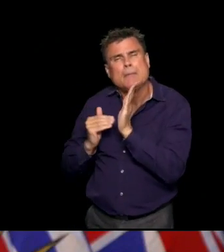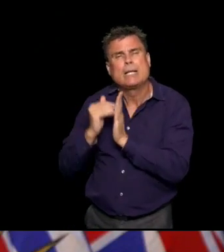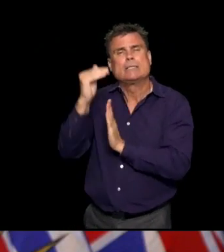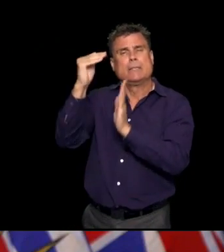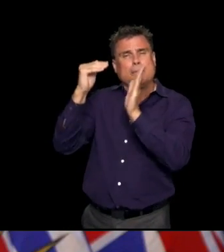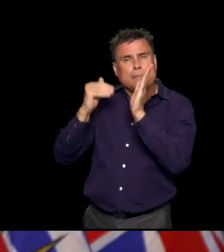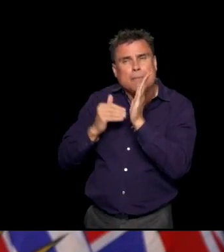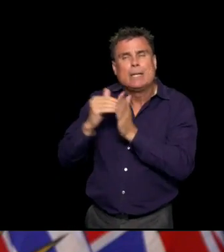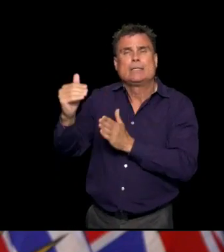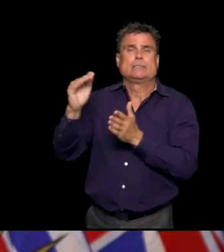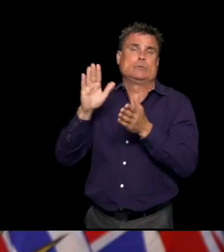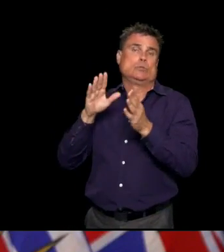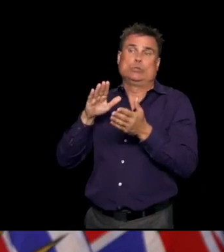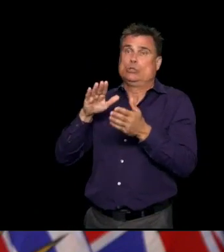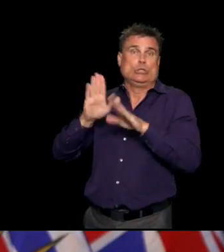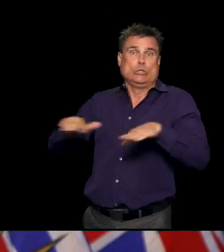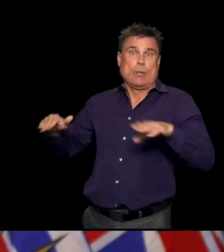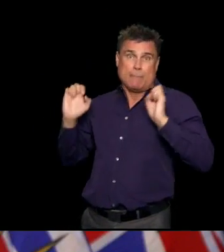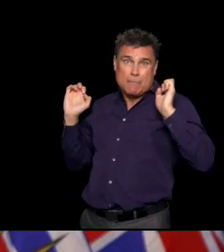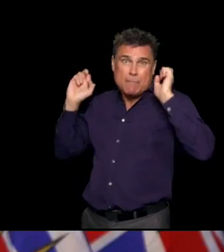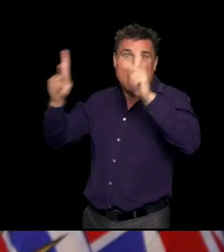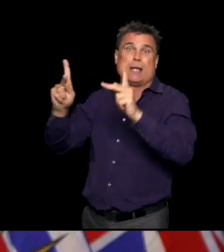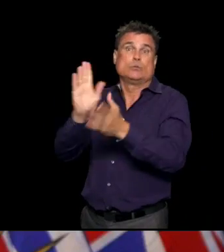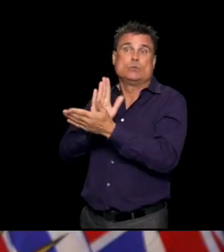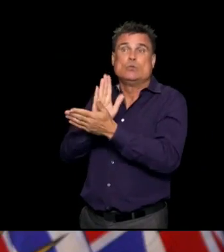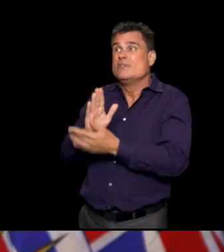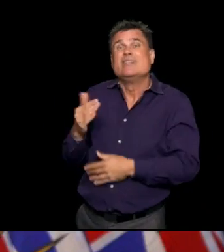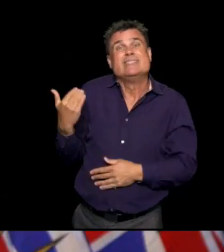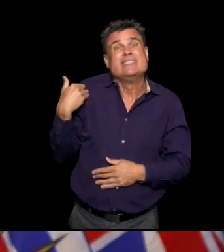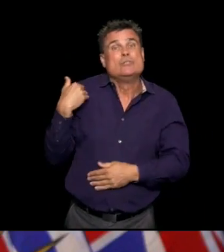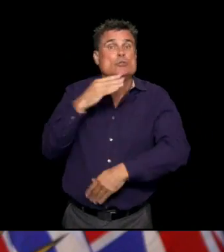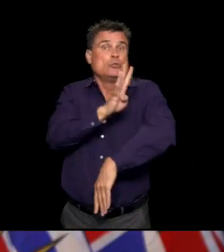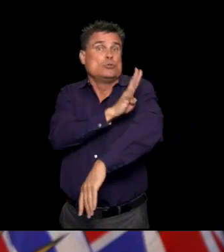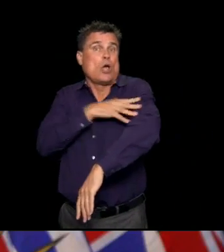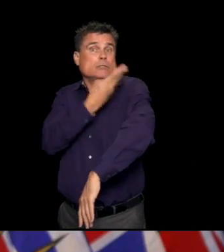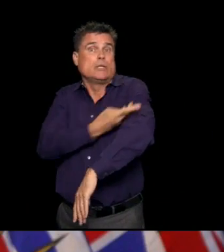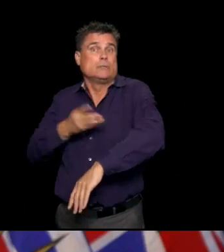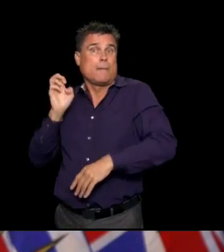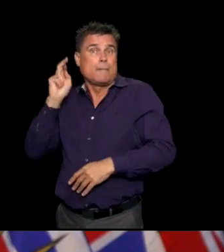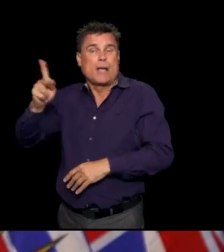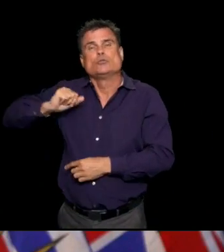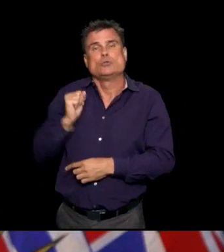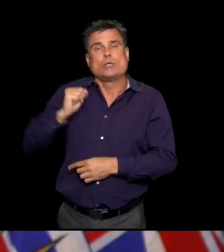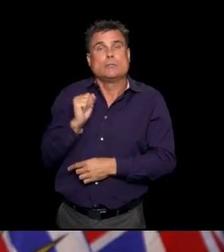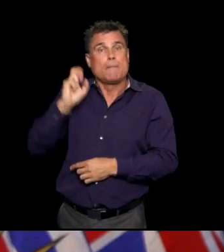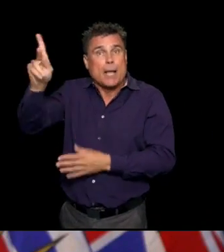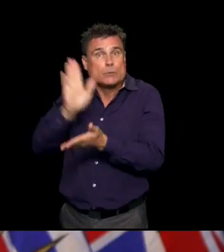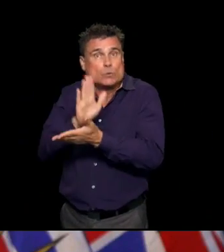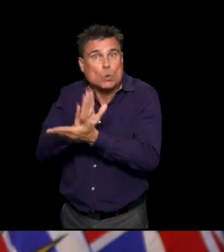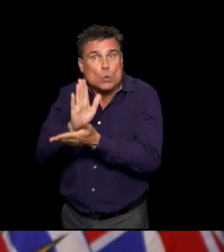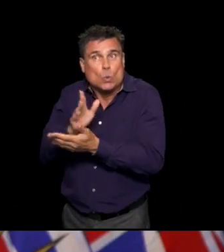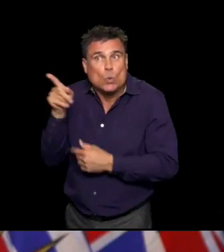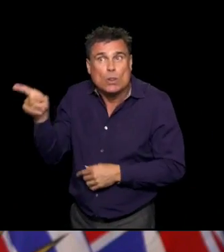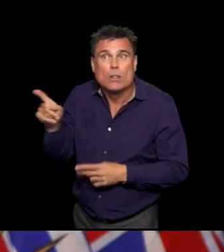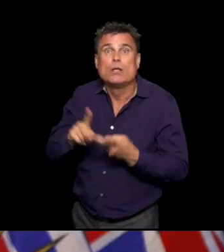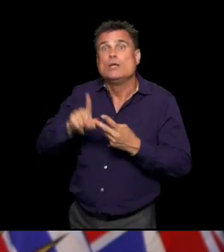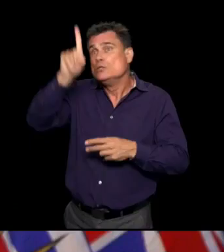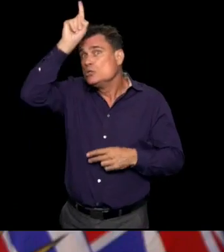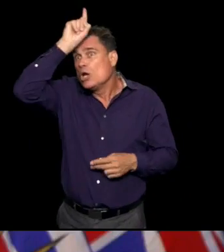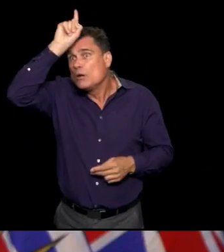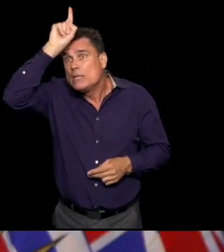Scotland went back last week. We've been watching what's happening in places like Denmark and Finland. We've been watching Germany.